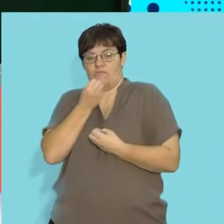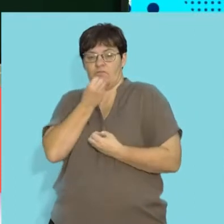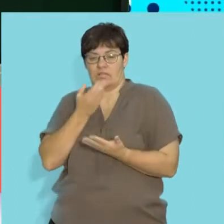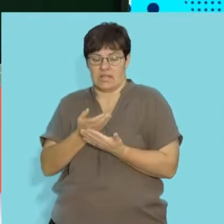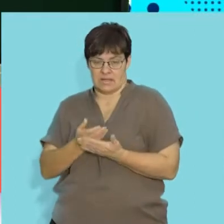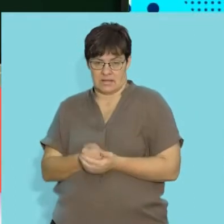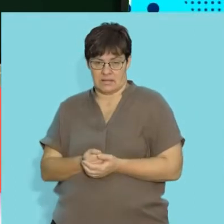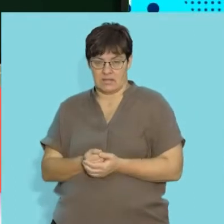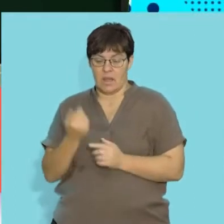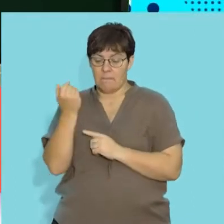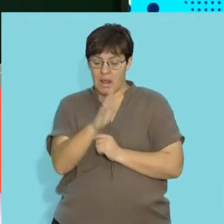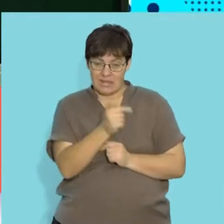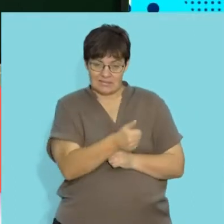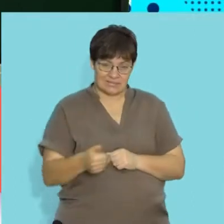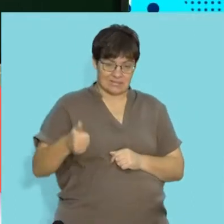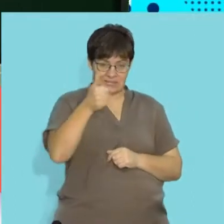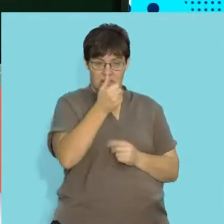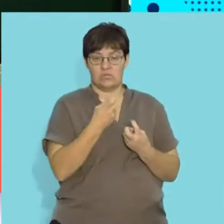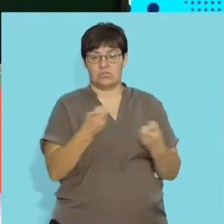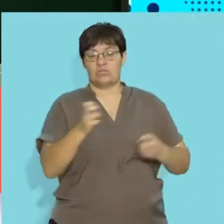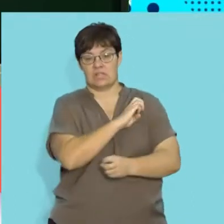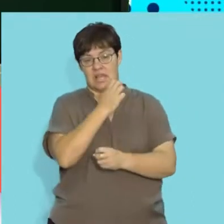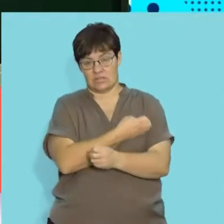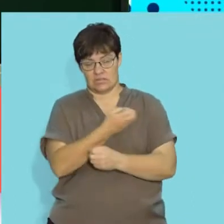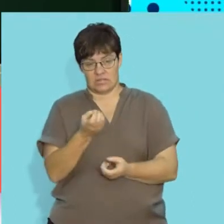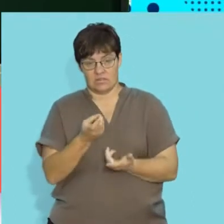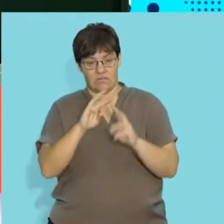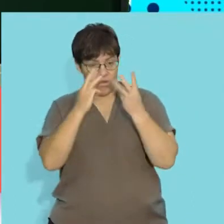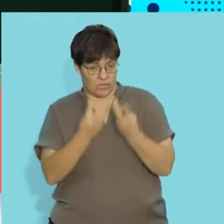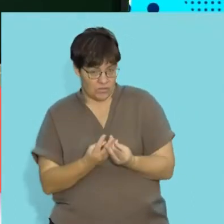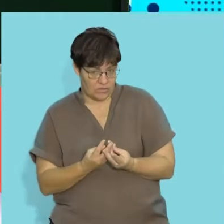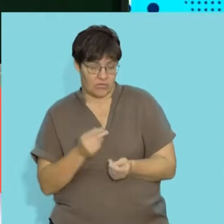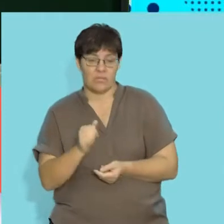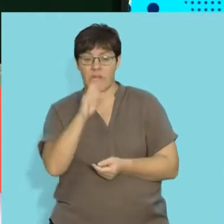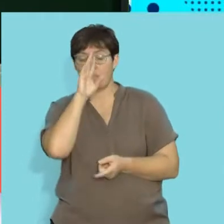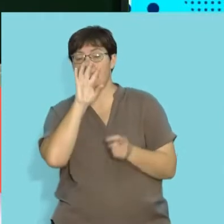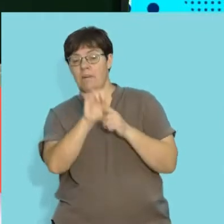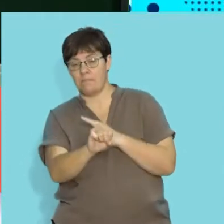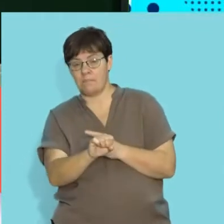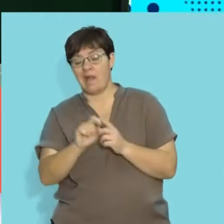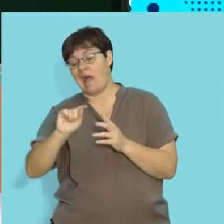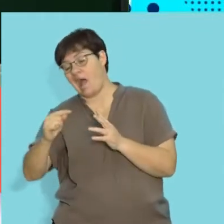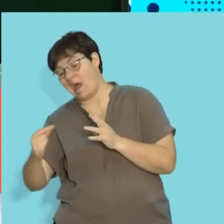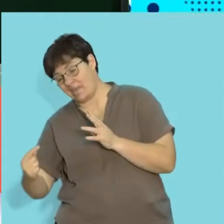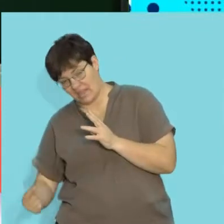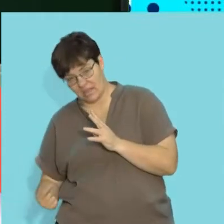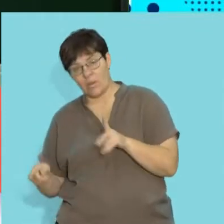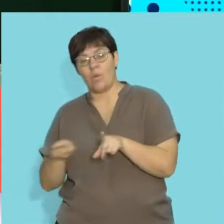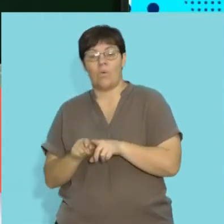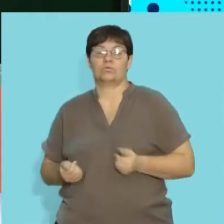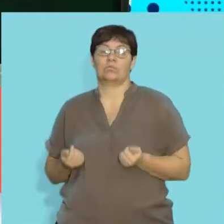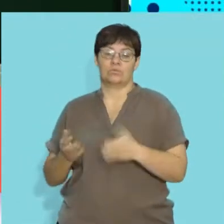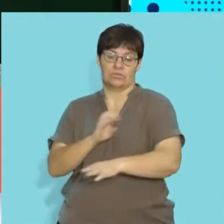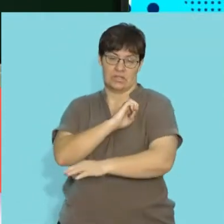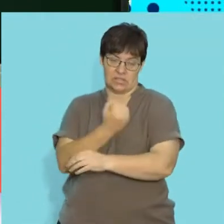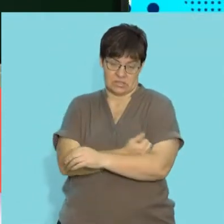own food. Plants being the predominant source of energy on Earth, but it's important that we recognize that there are several other organisms